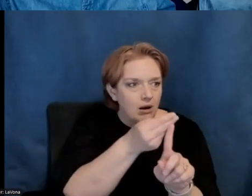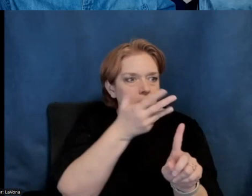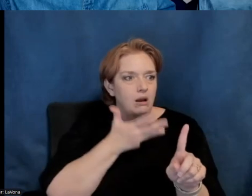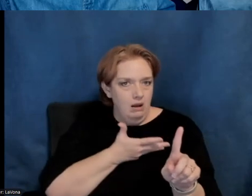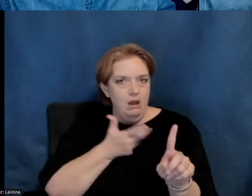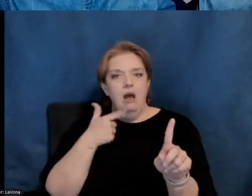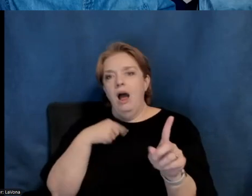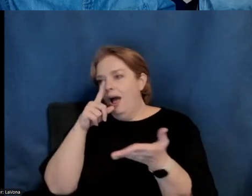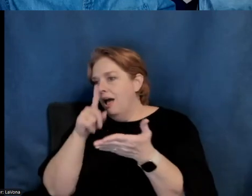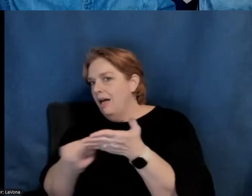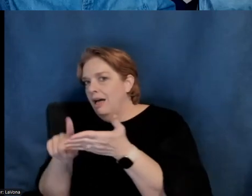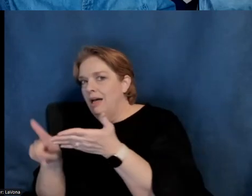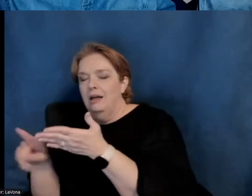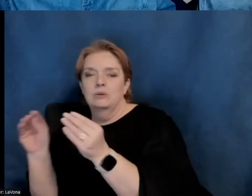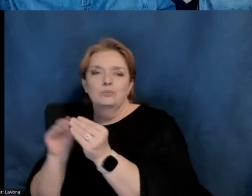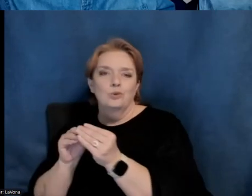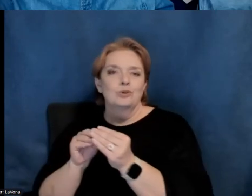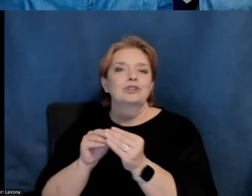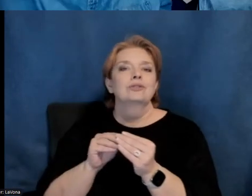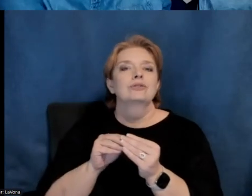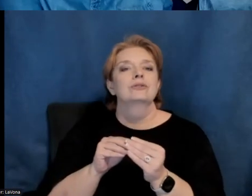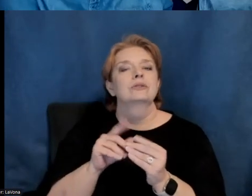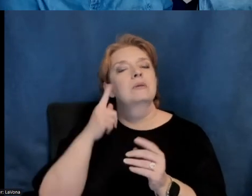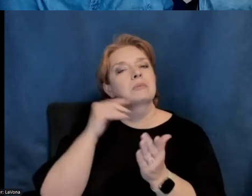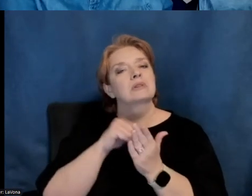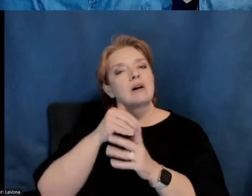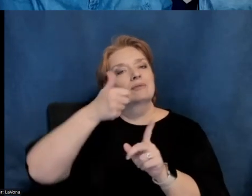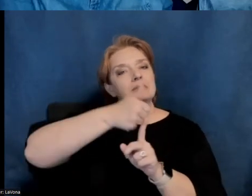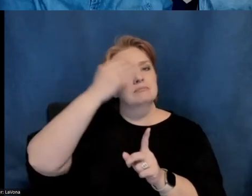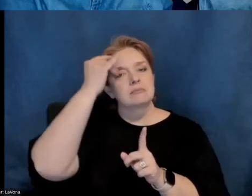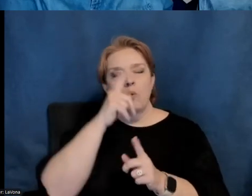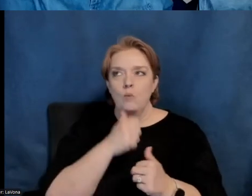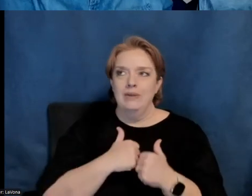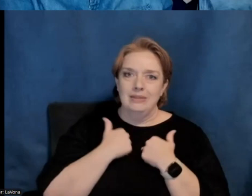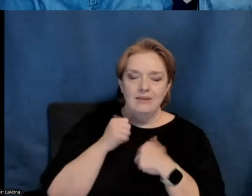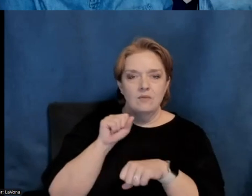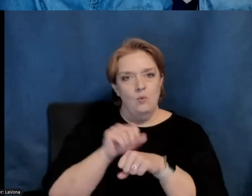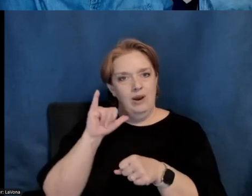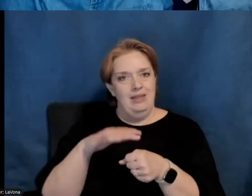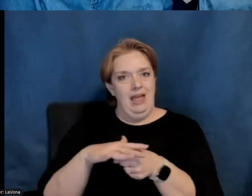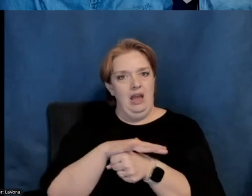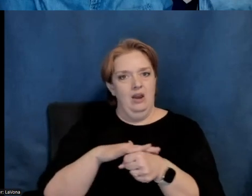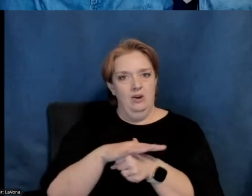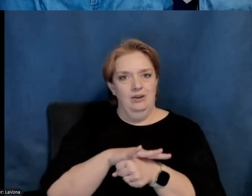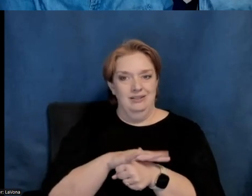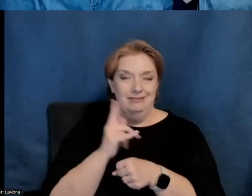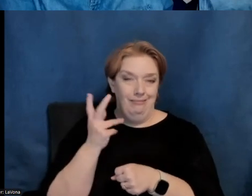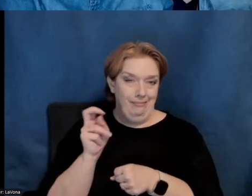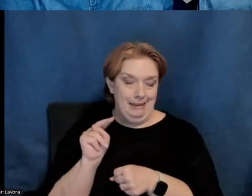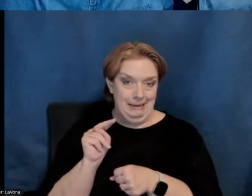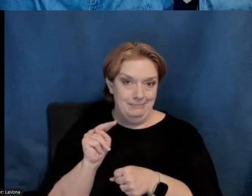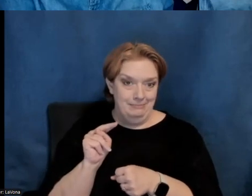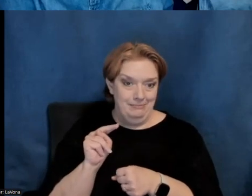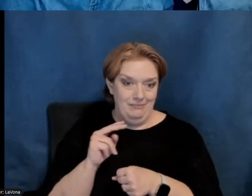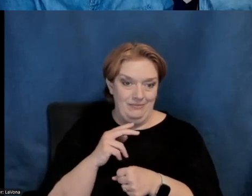in terms of being the people who live and, and, and, and work there. And then I just started, um, I just,